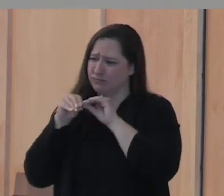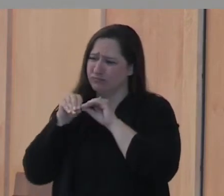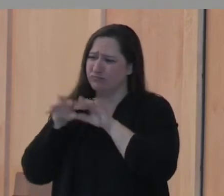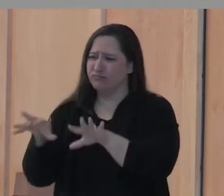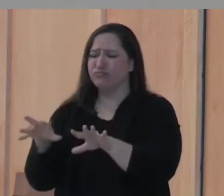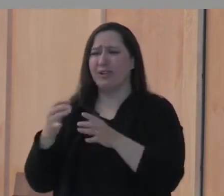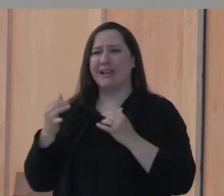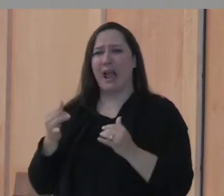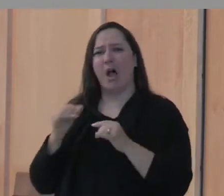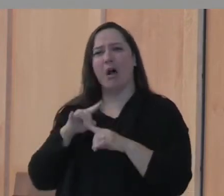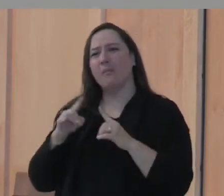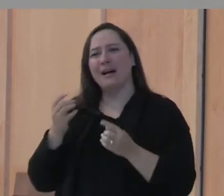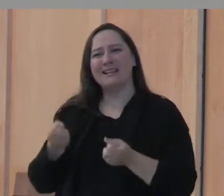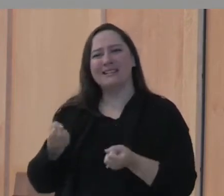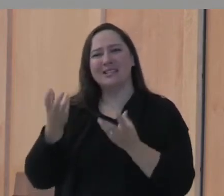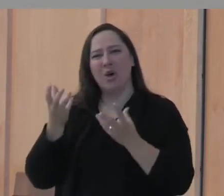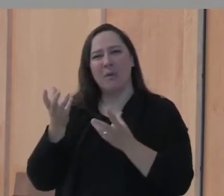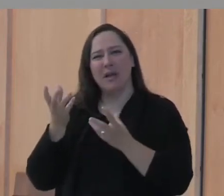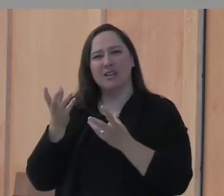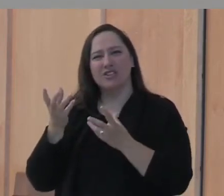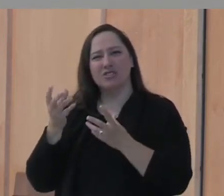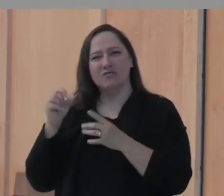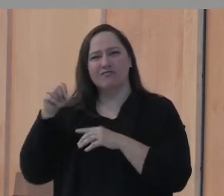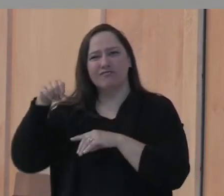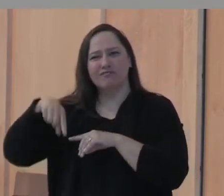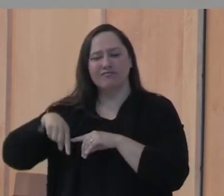yet, so much of it falls on hard hearts.